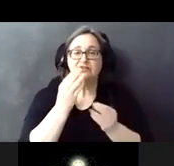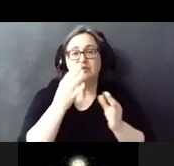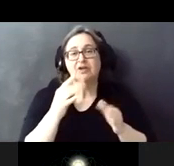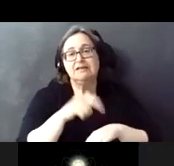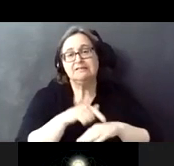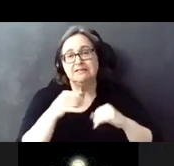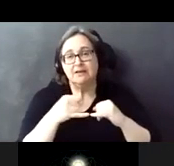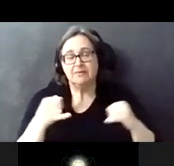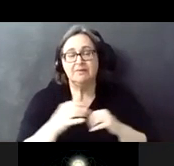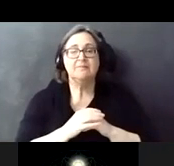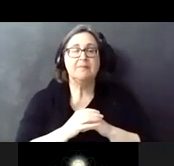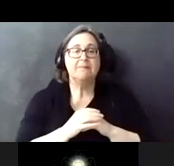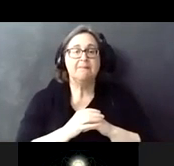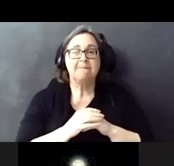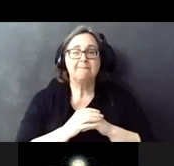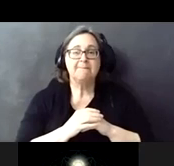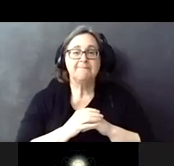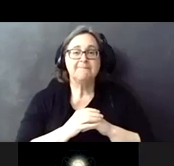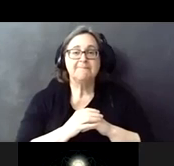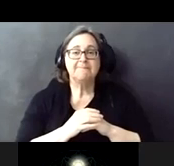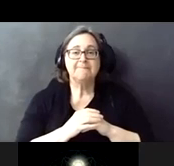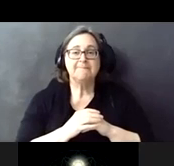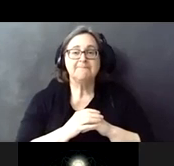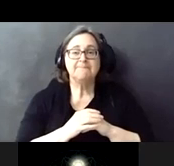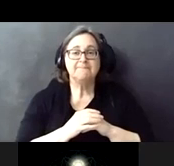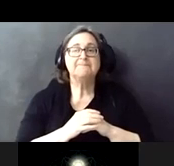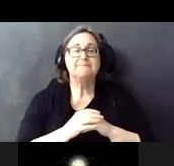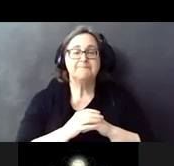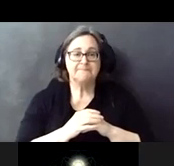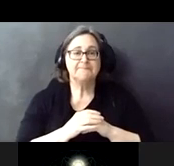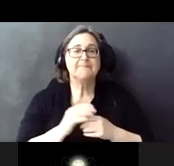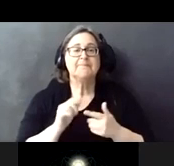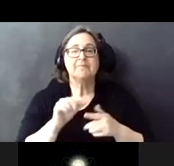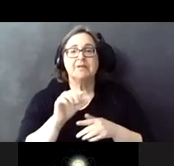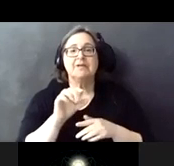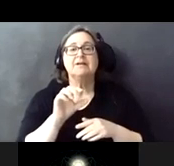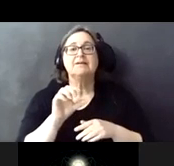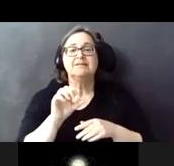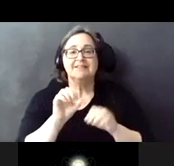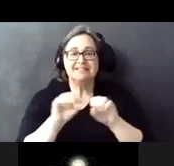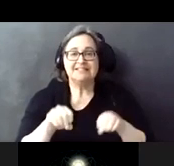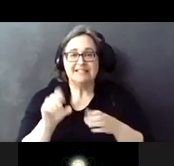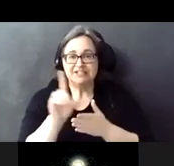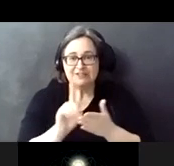of it. We'll be going over the station designs as well.